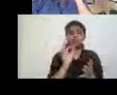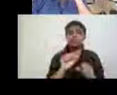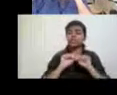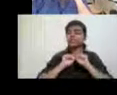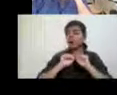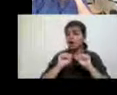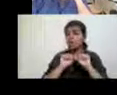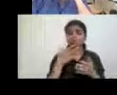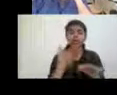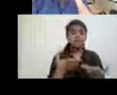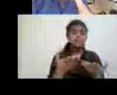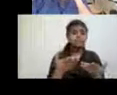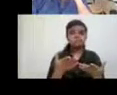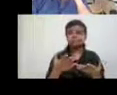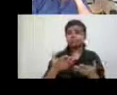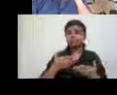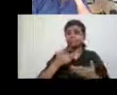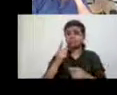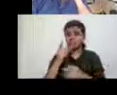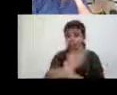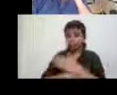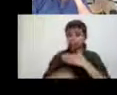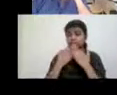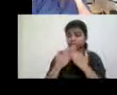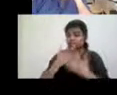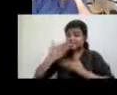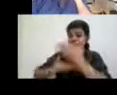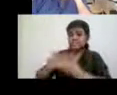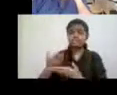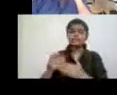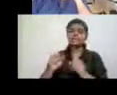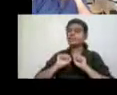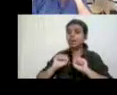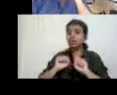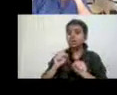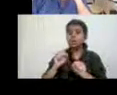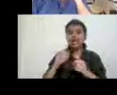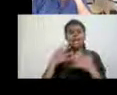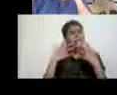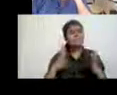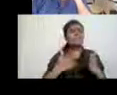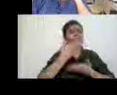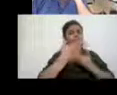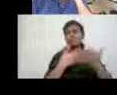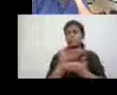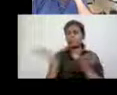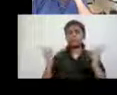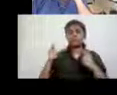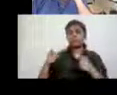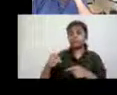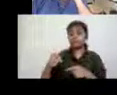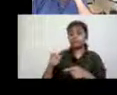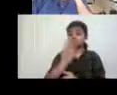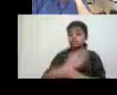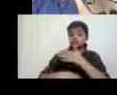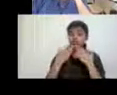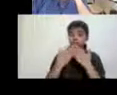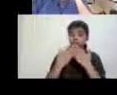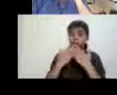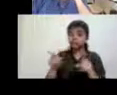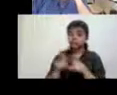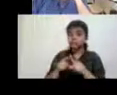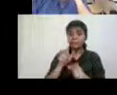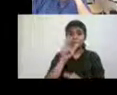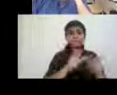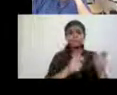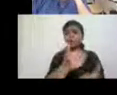at that point to teach disability study, to teach anything about disability outside of the, you know, the helping